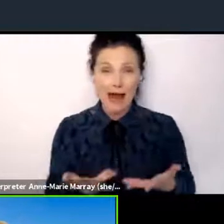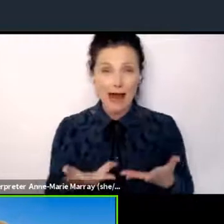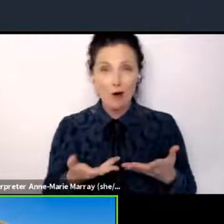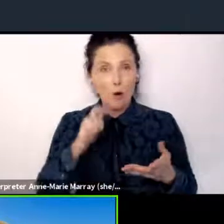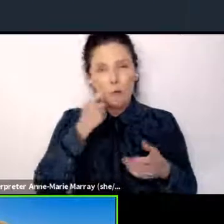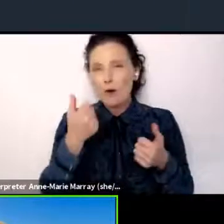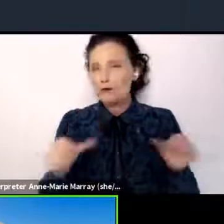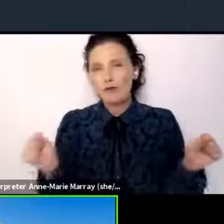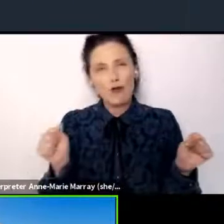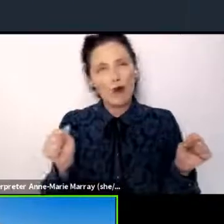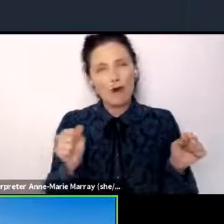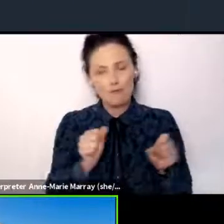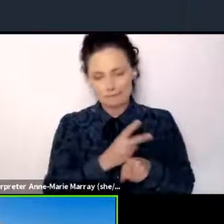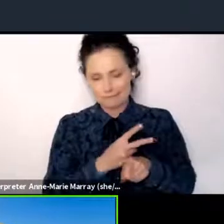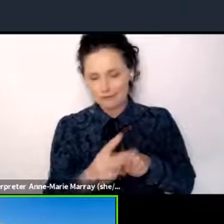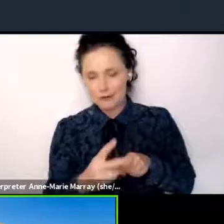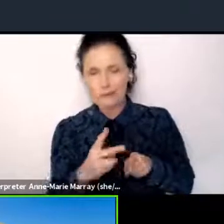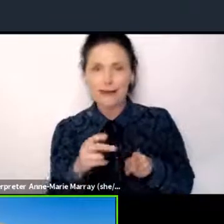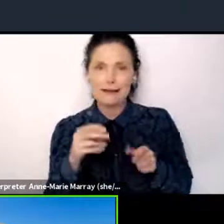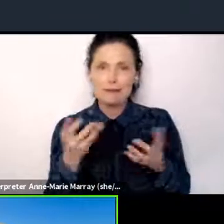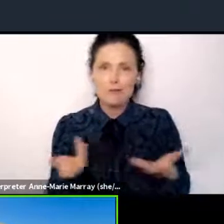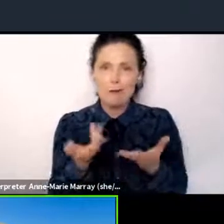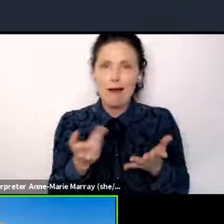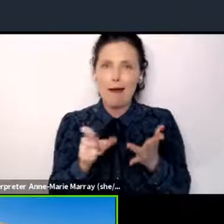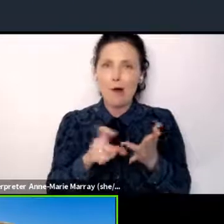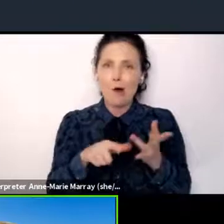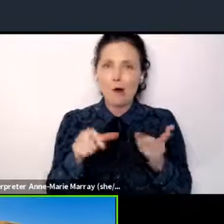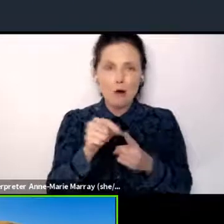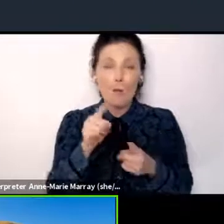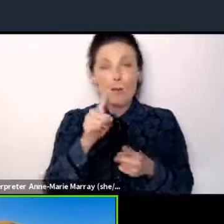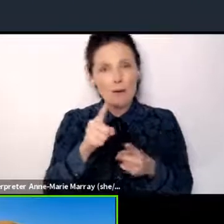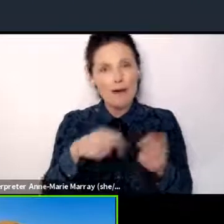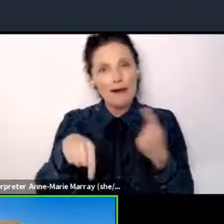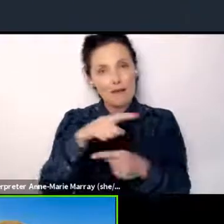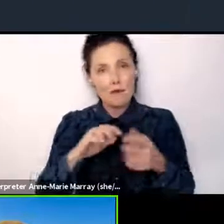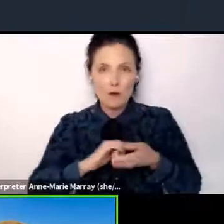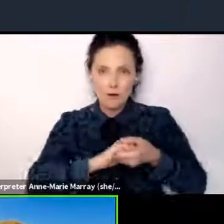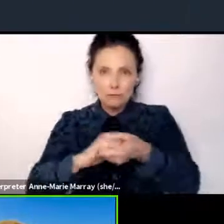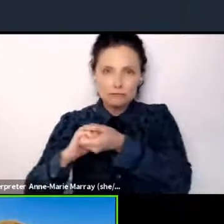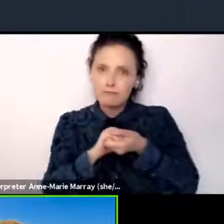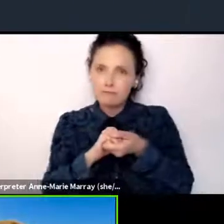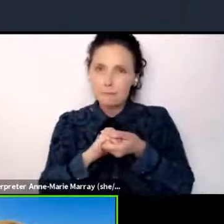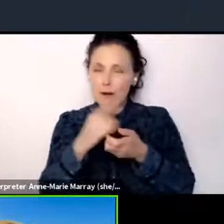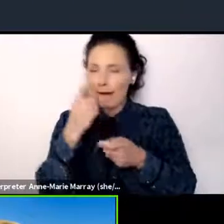at COP, but I'm hopeful that if we work together, we will get there. Thank you.